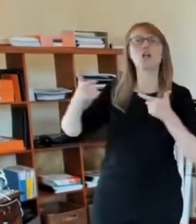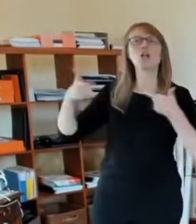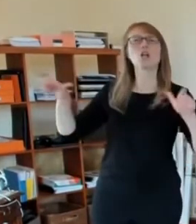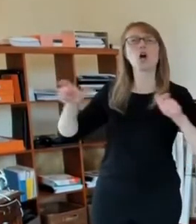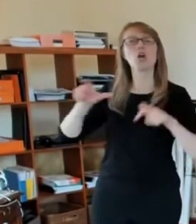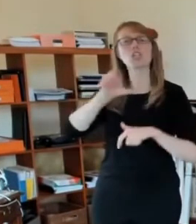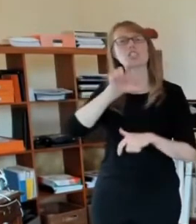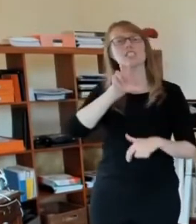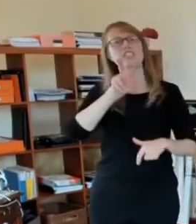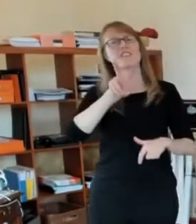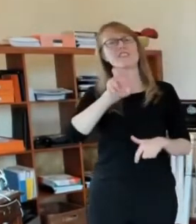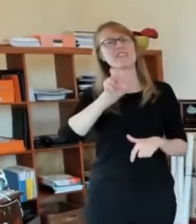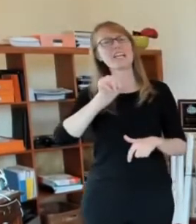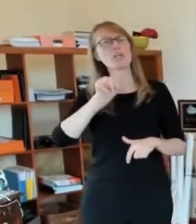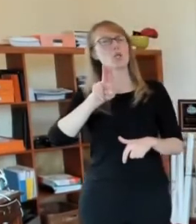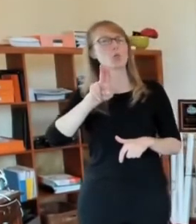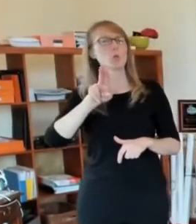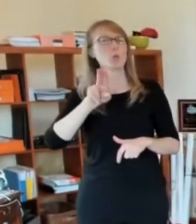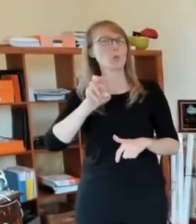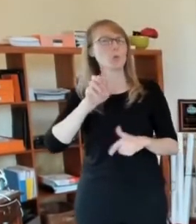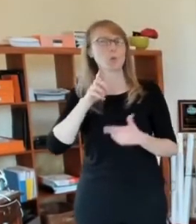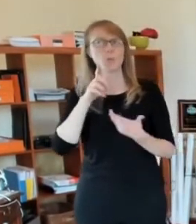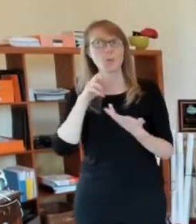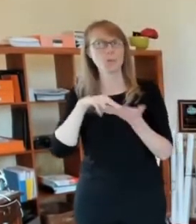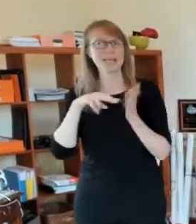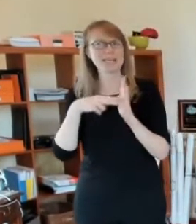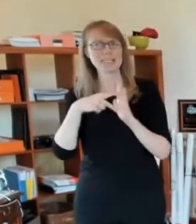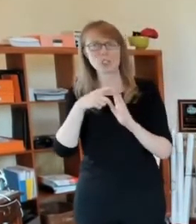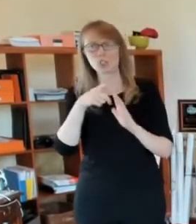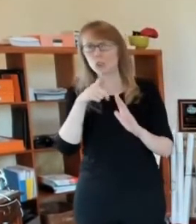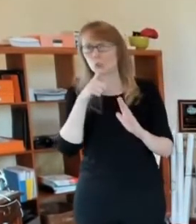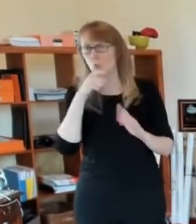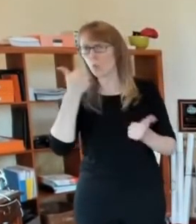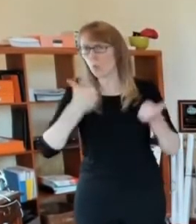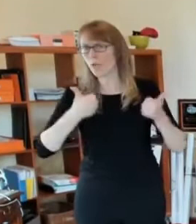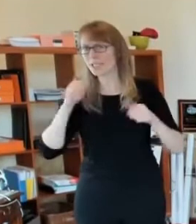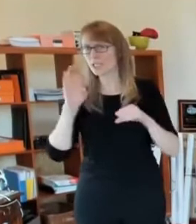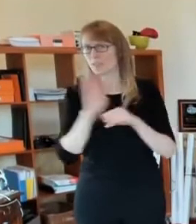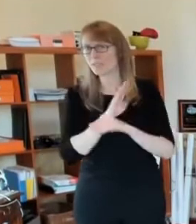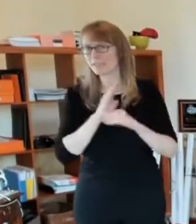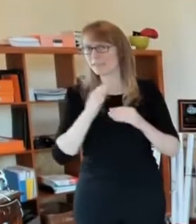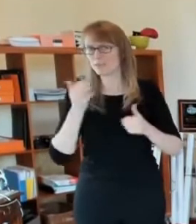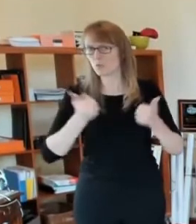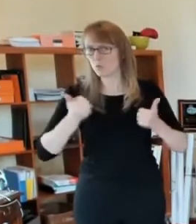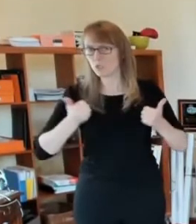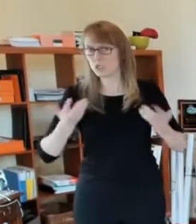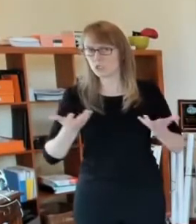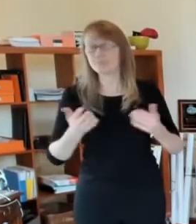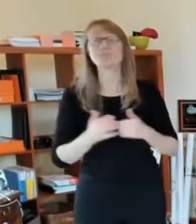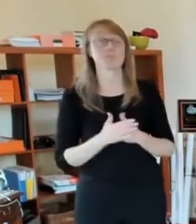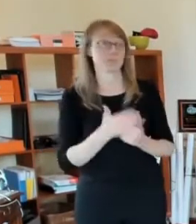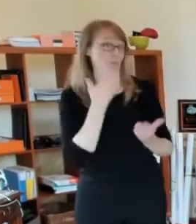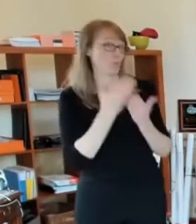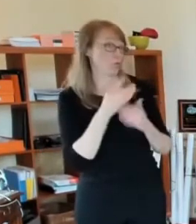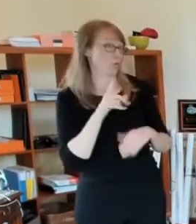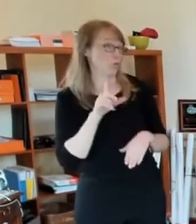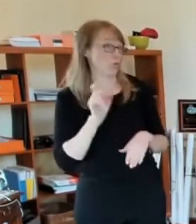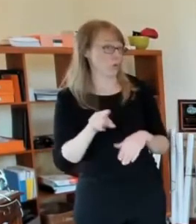apply to? Thanks. That's a good question. So large venues as we describe them are, um,